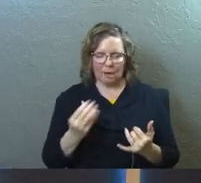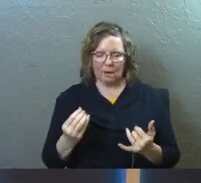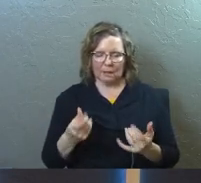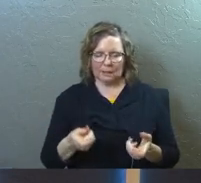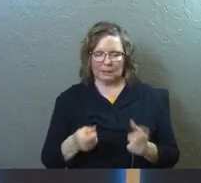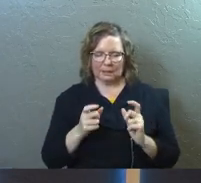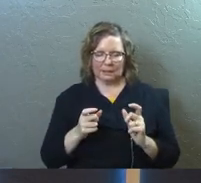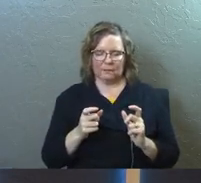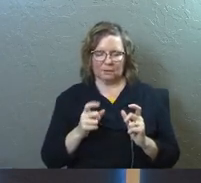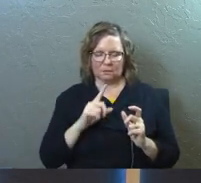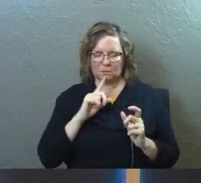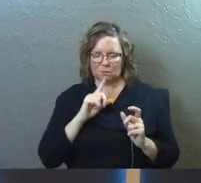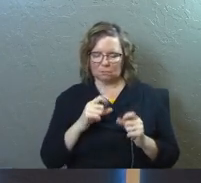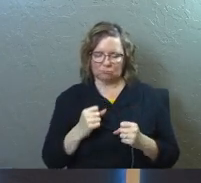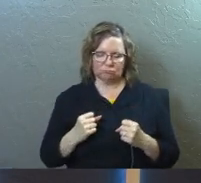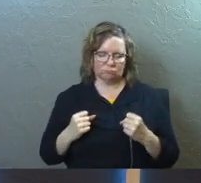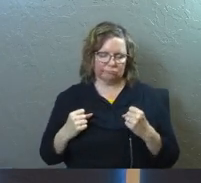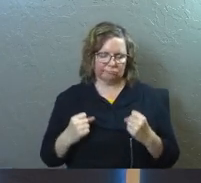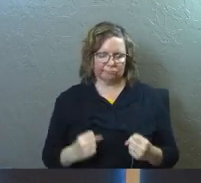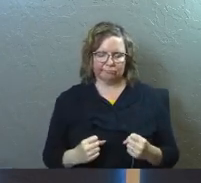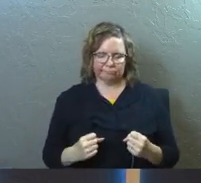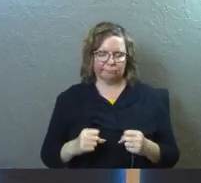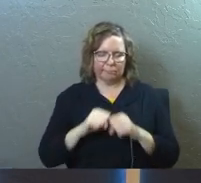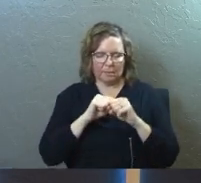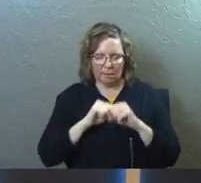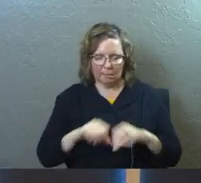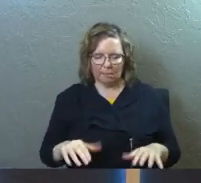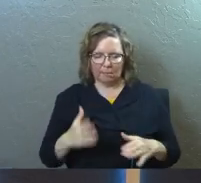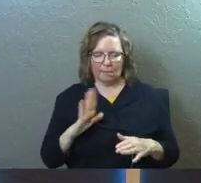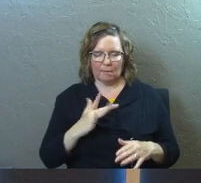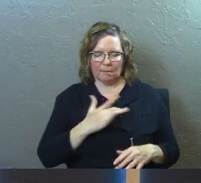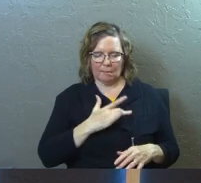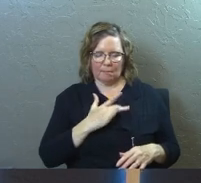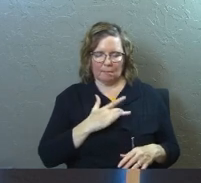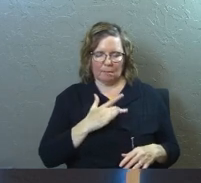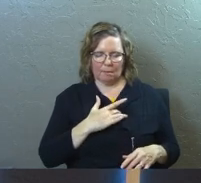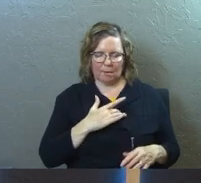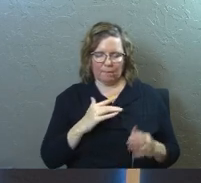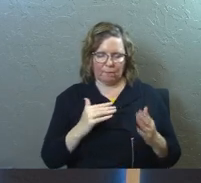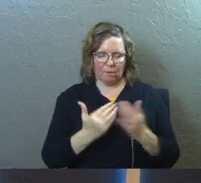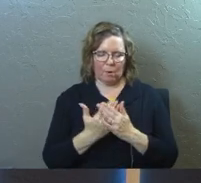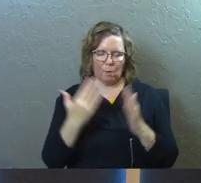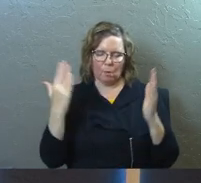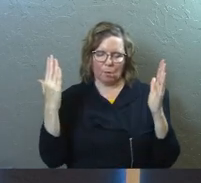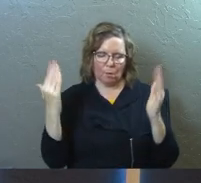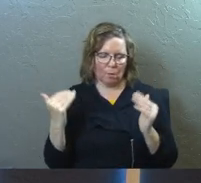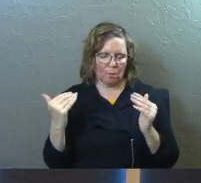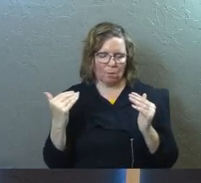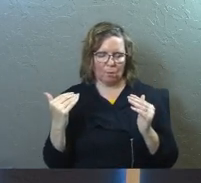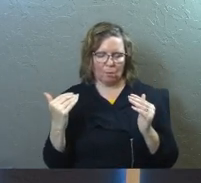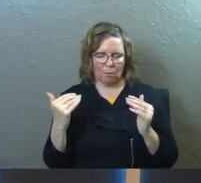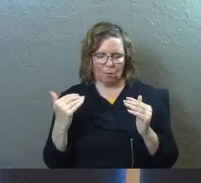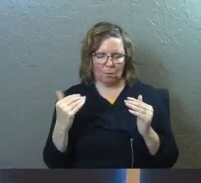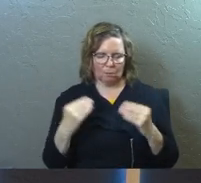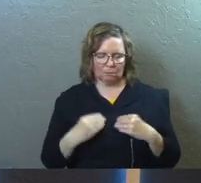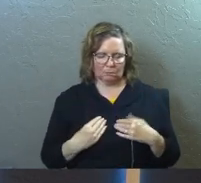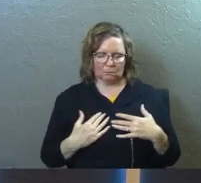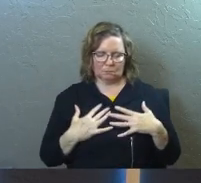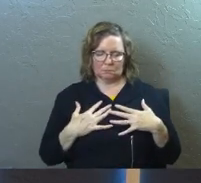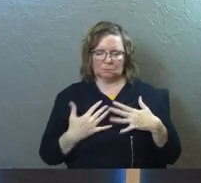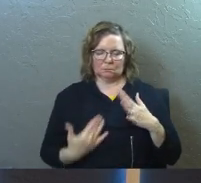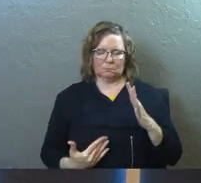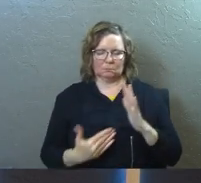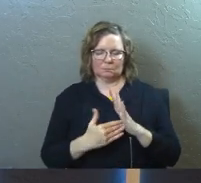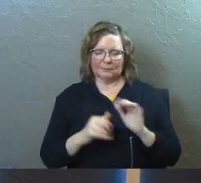would you give us a supernatural blessing, God, in our hearts, God, of fresh hope. Stir us up again,